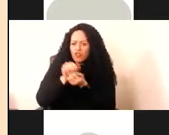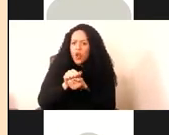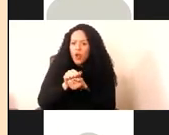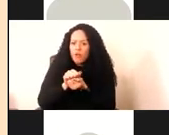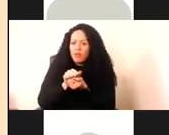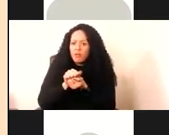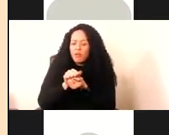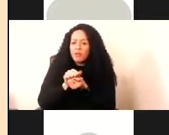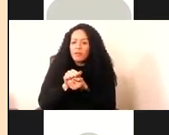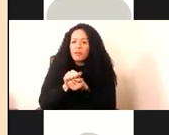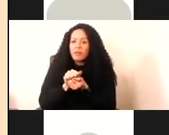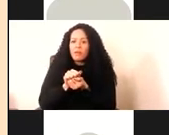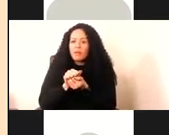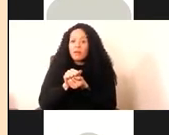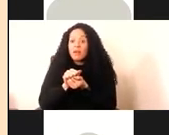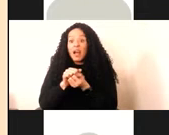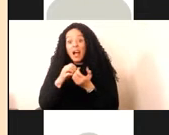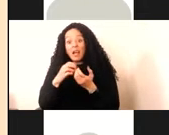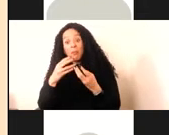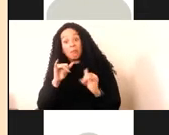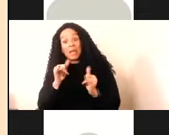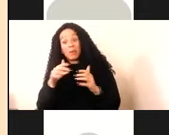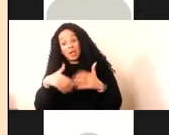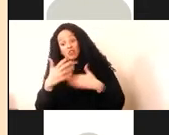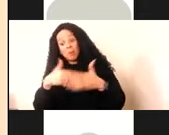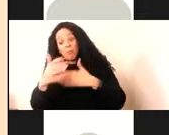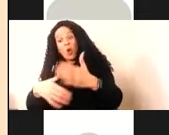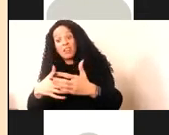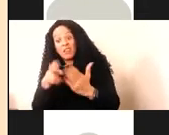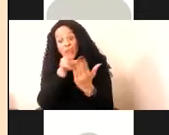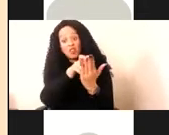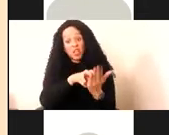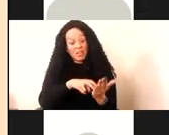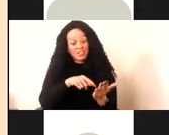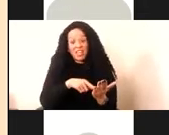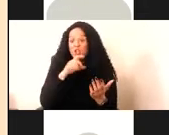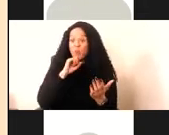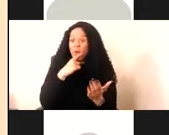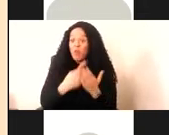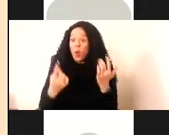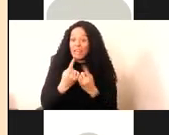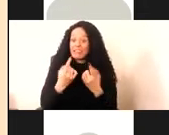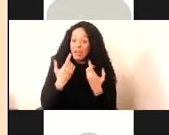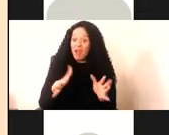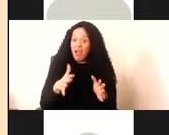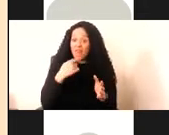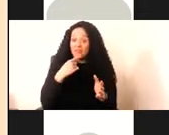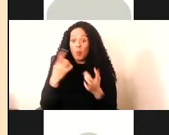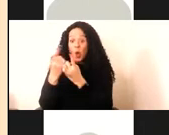become the only thing that remains of the object. And also because